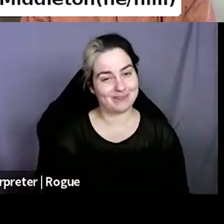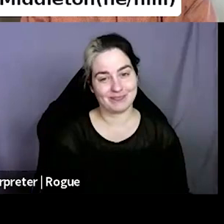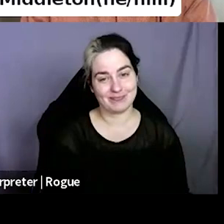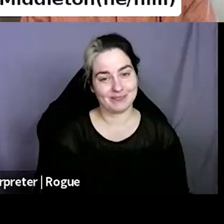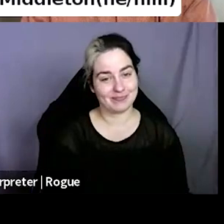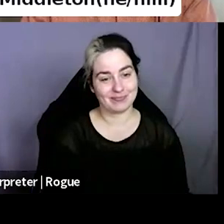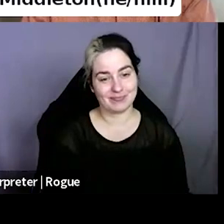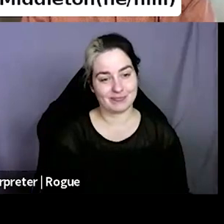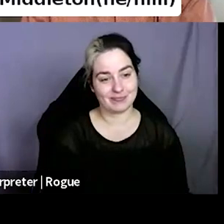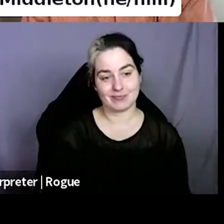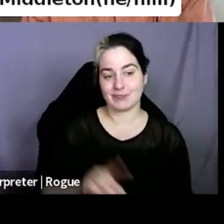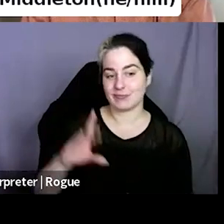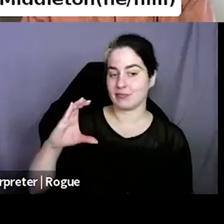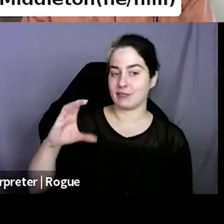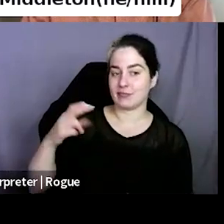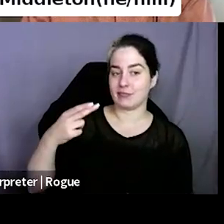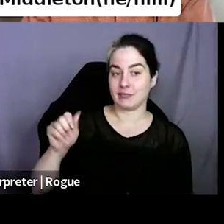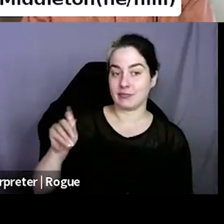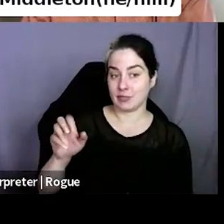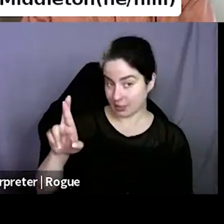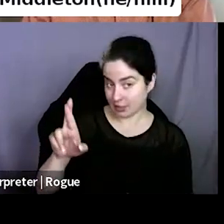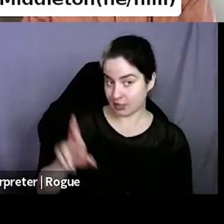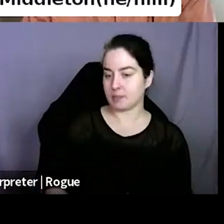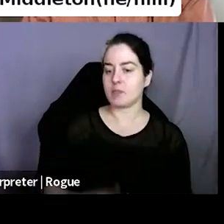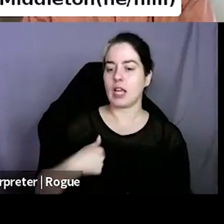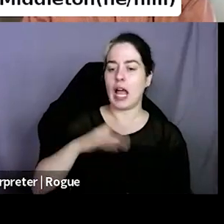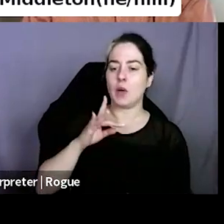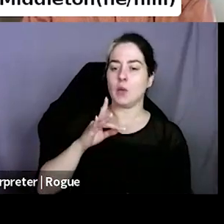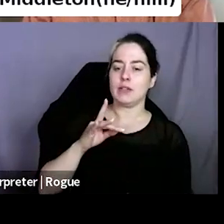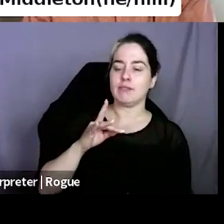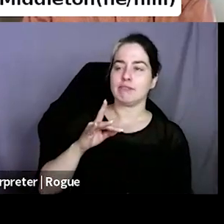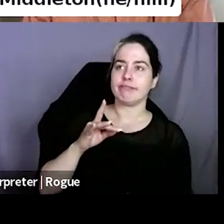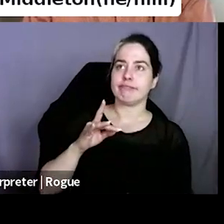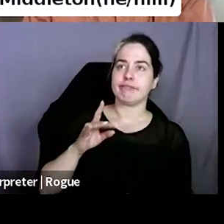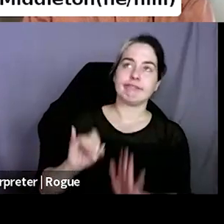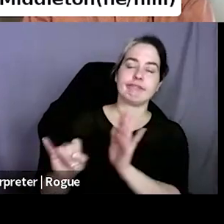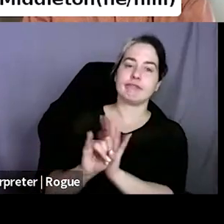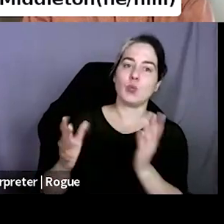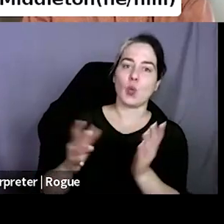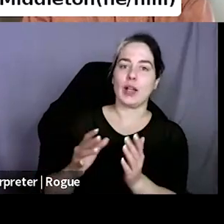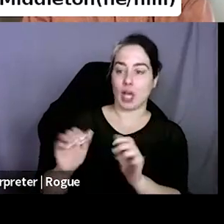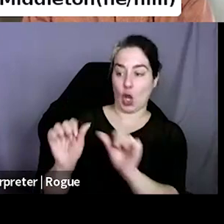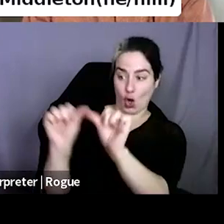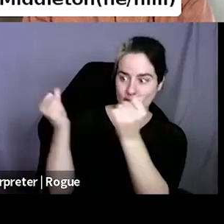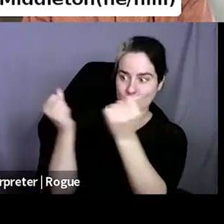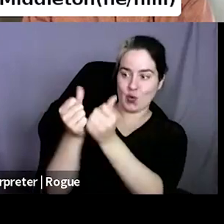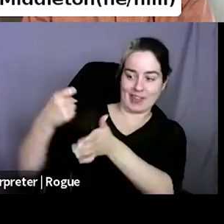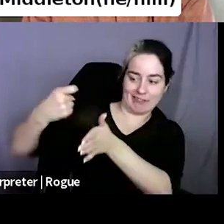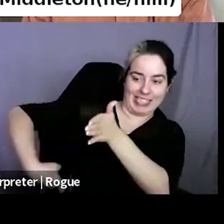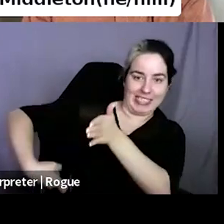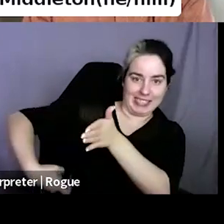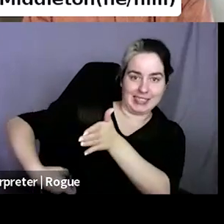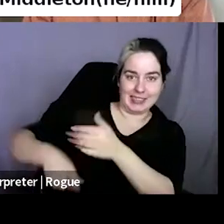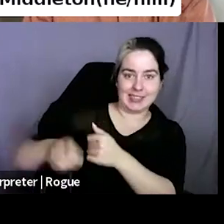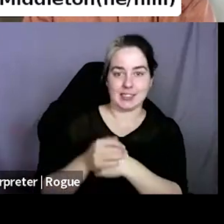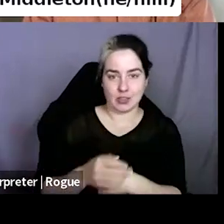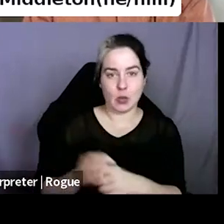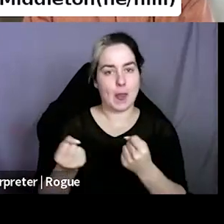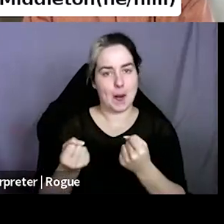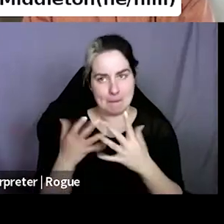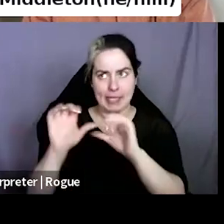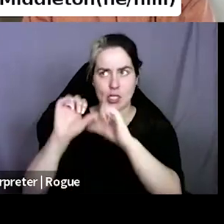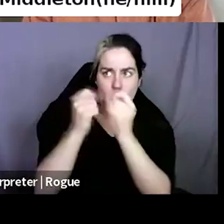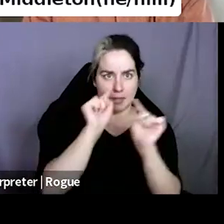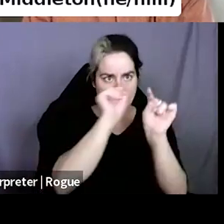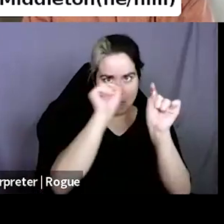Um, I would just quickly say association fees. There's a lot more associations I'm a part of and pay a fee to than I expected.